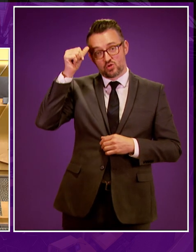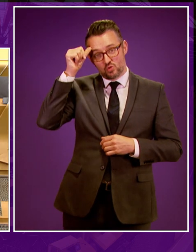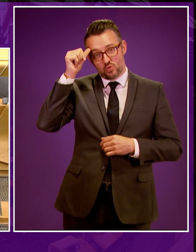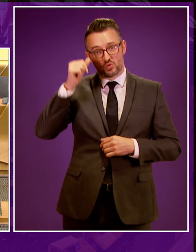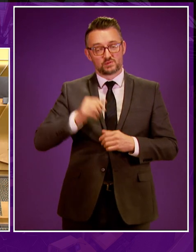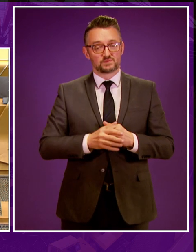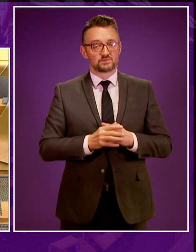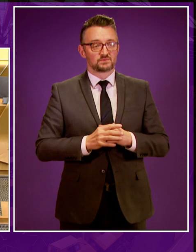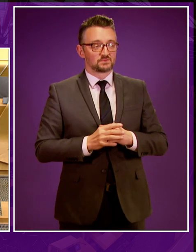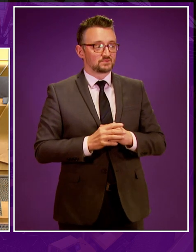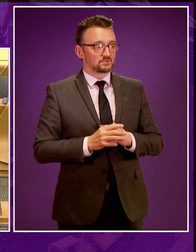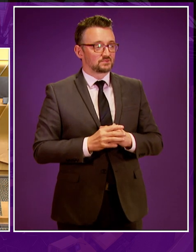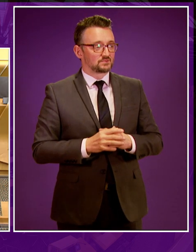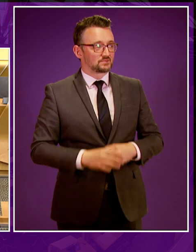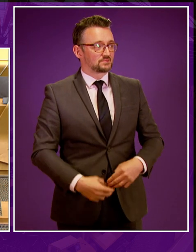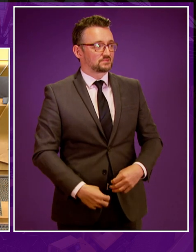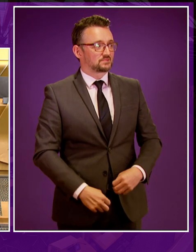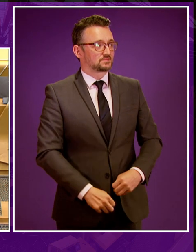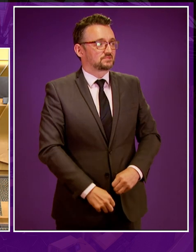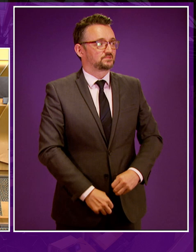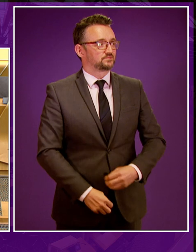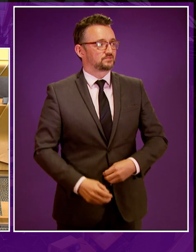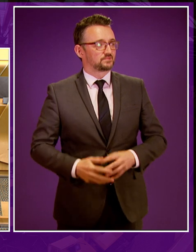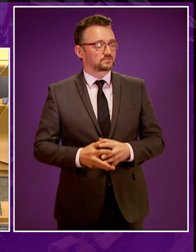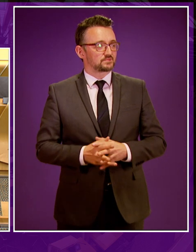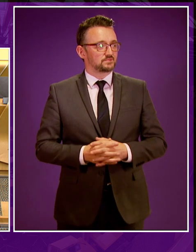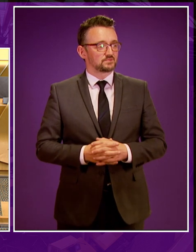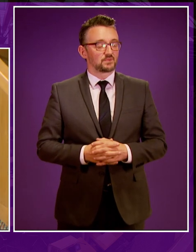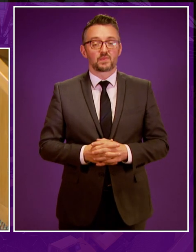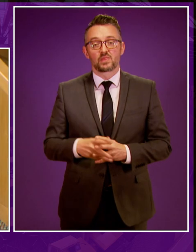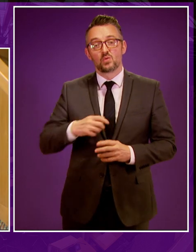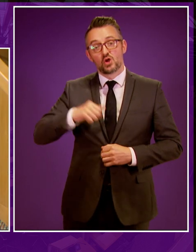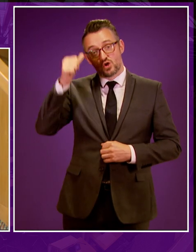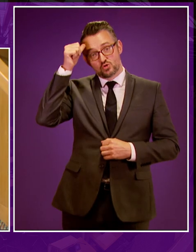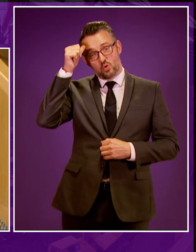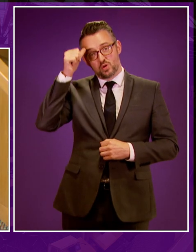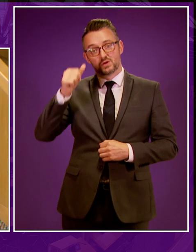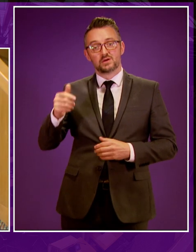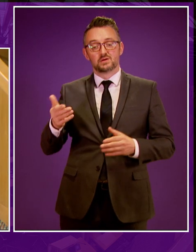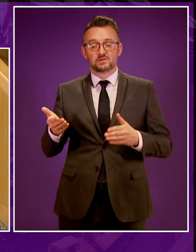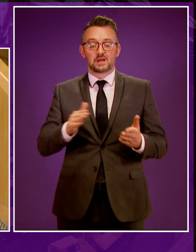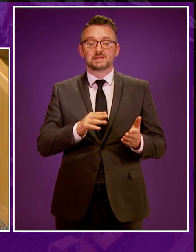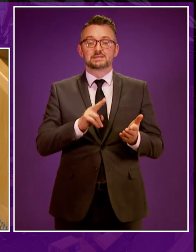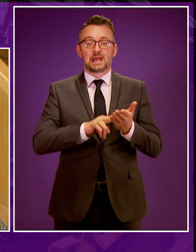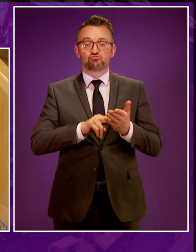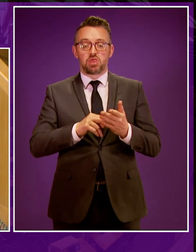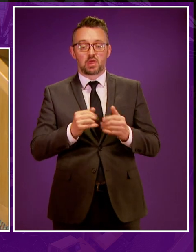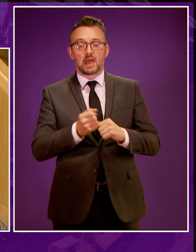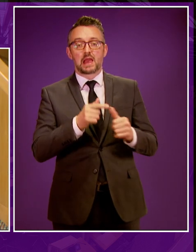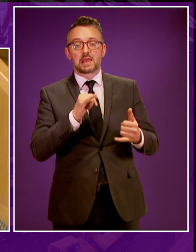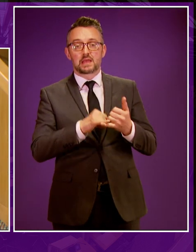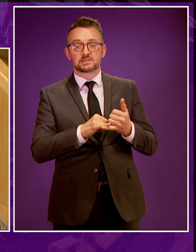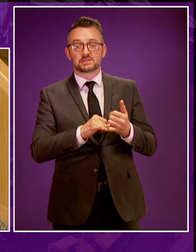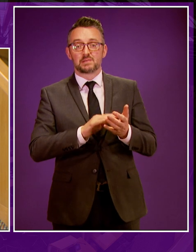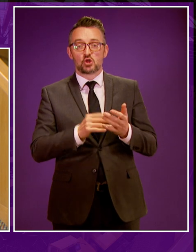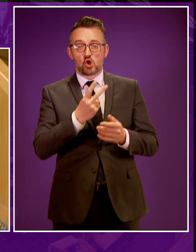natural gas from coal has cut more